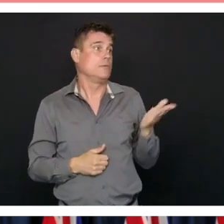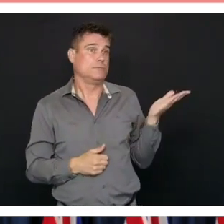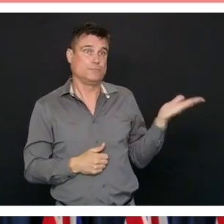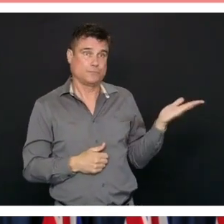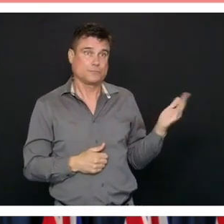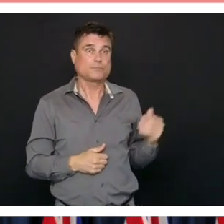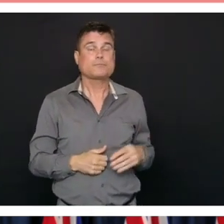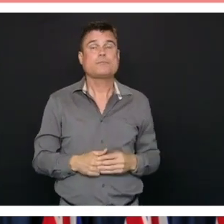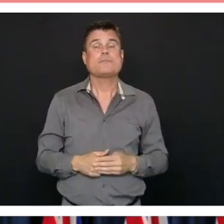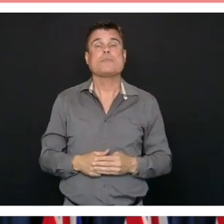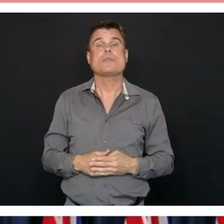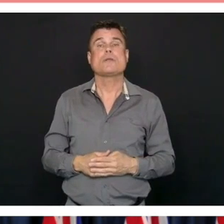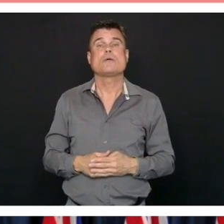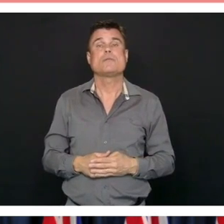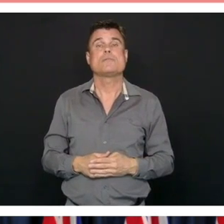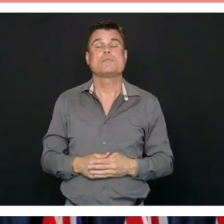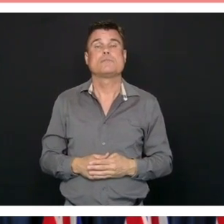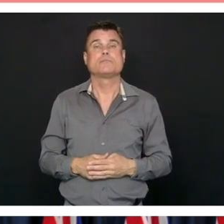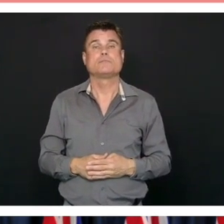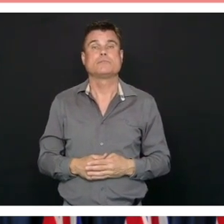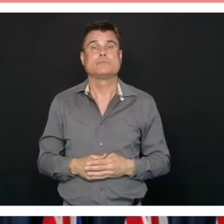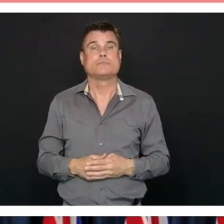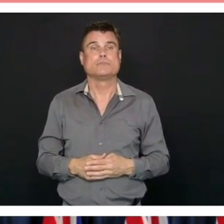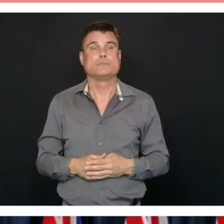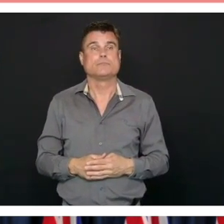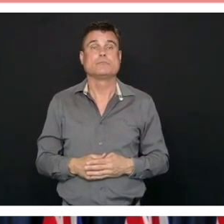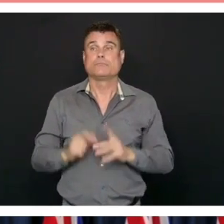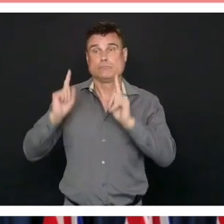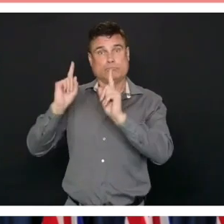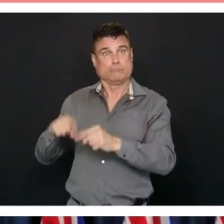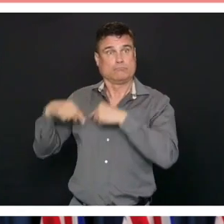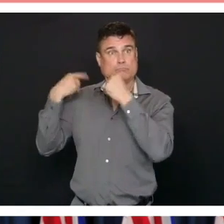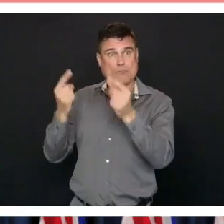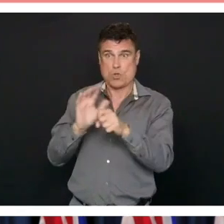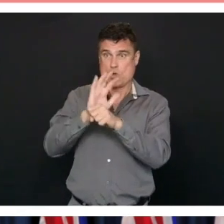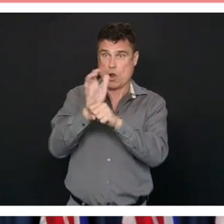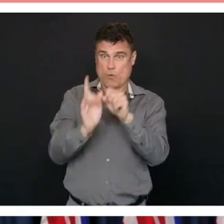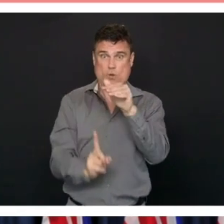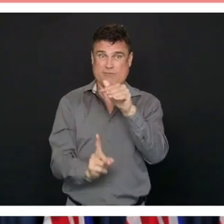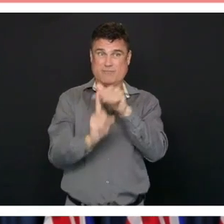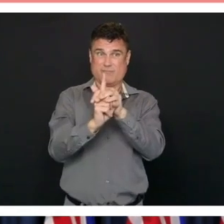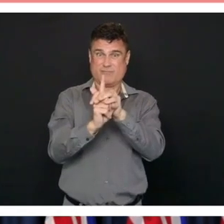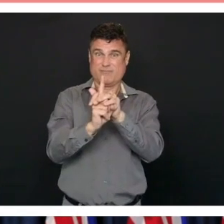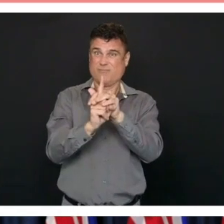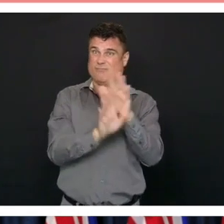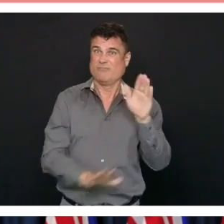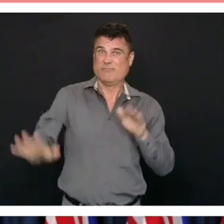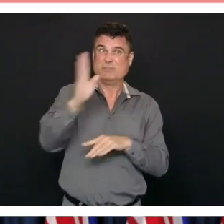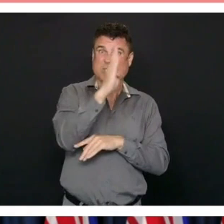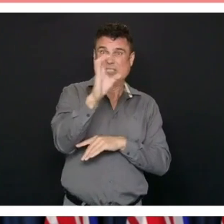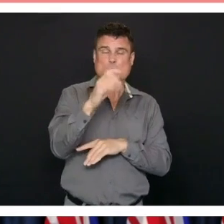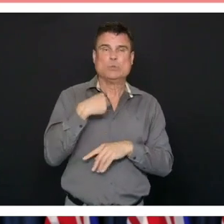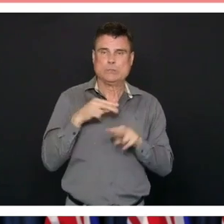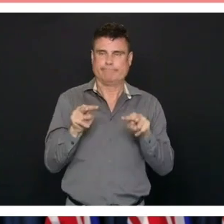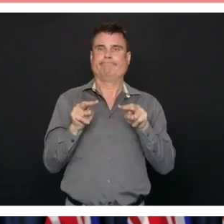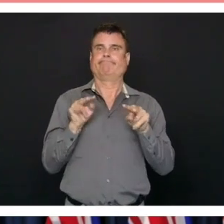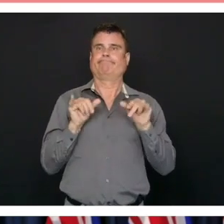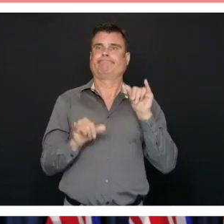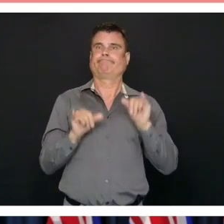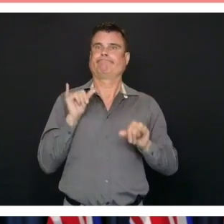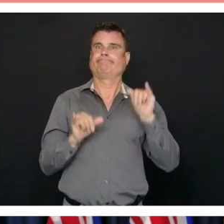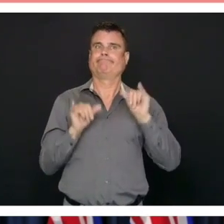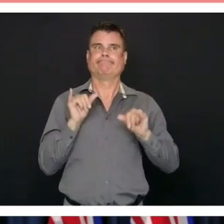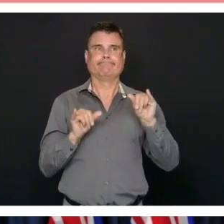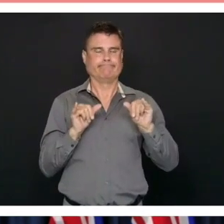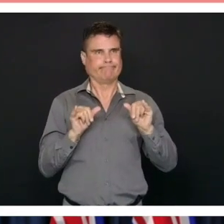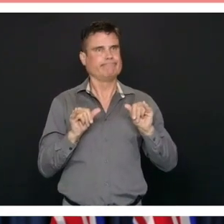Thank you. As this pandemic reached us in British Columbia, we recognized that we needed to take extraordinary measures